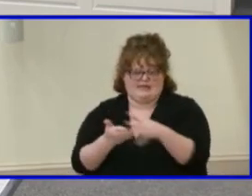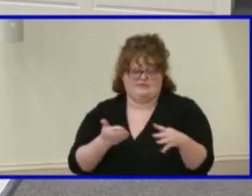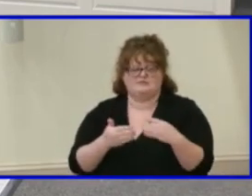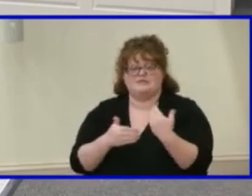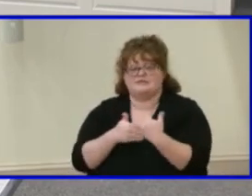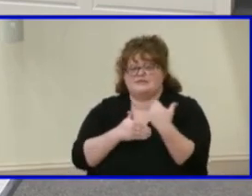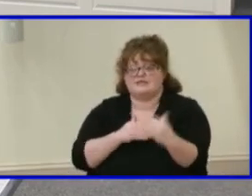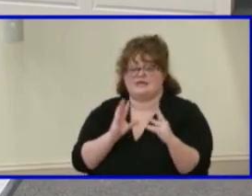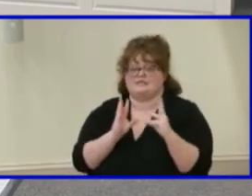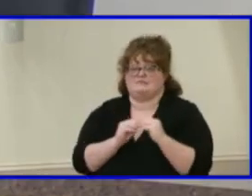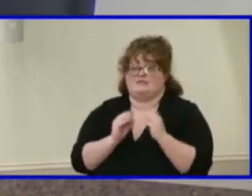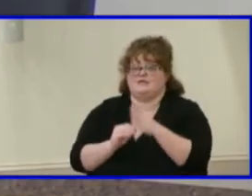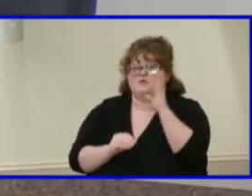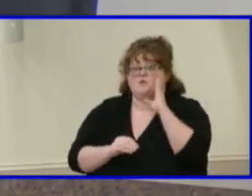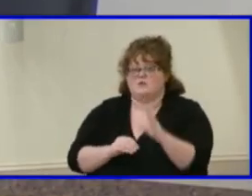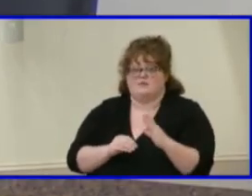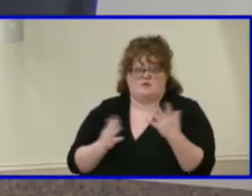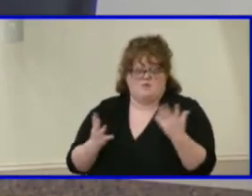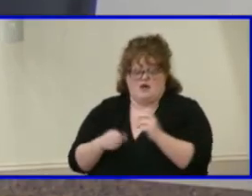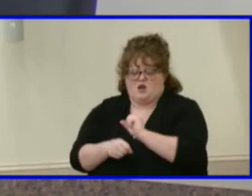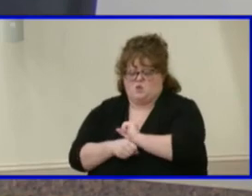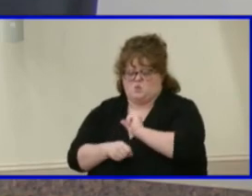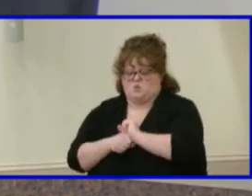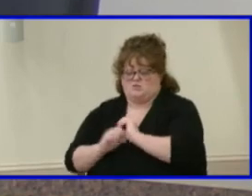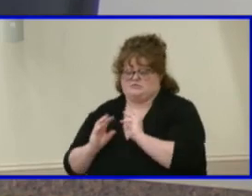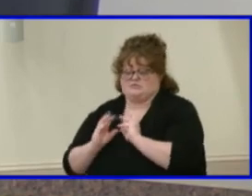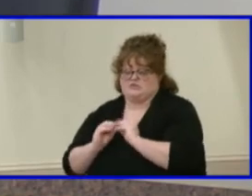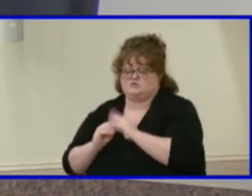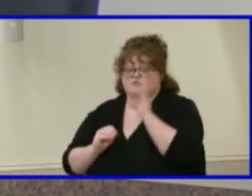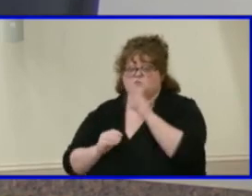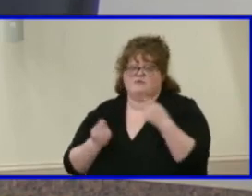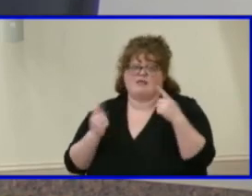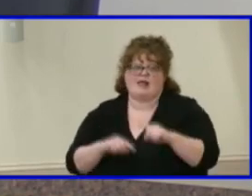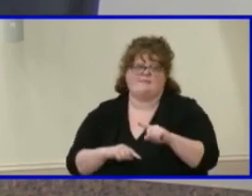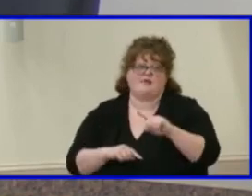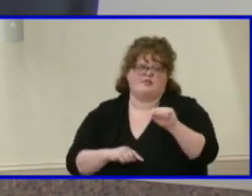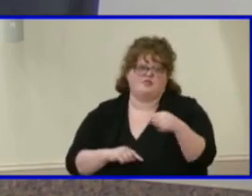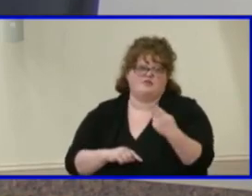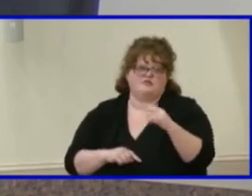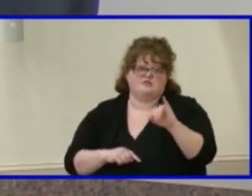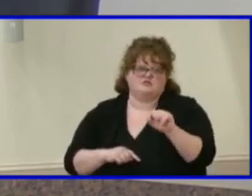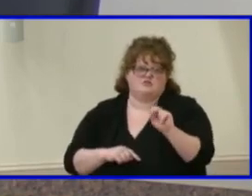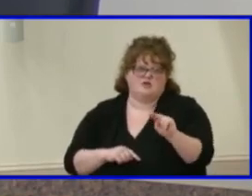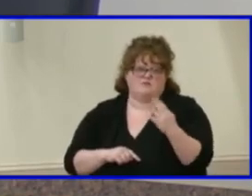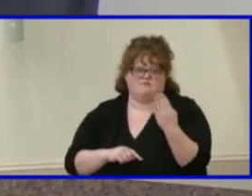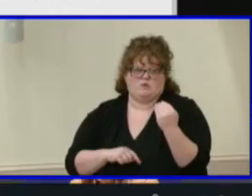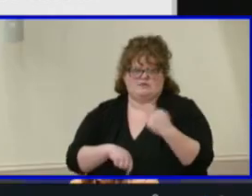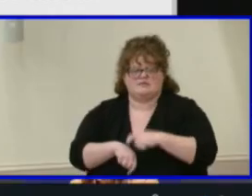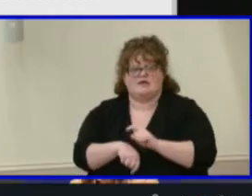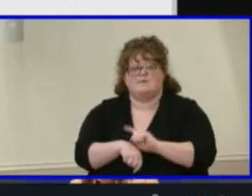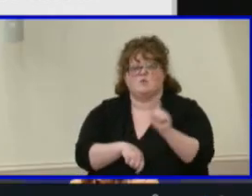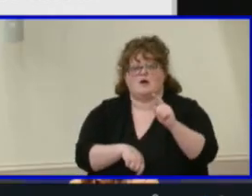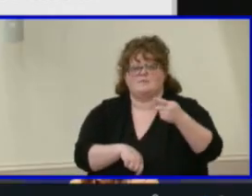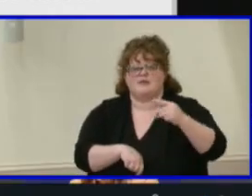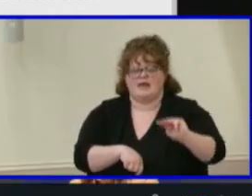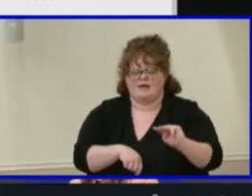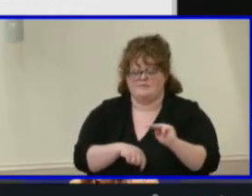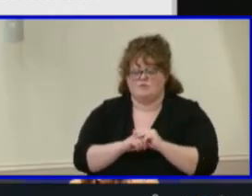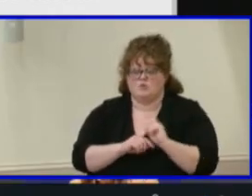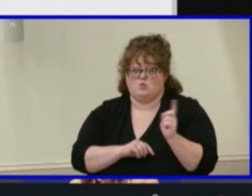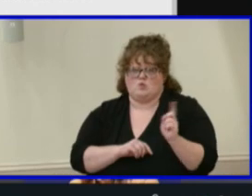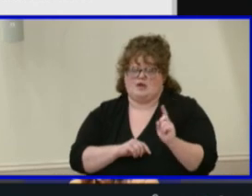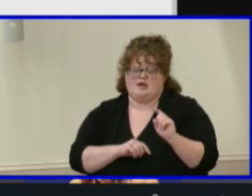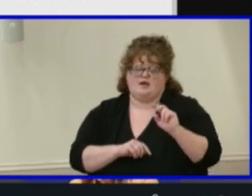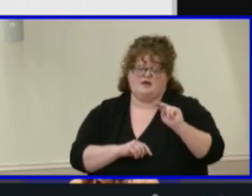meeting will be a work session that is scheduled on Thursday, January 14th, 2021 at 1 p.m. in the New Bridge Learning